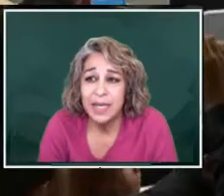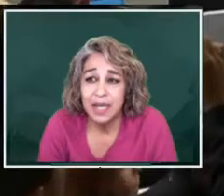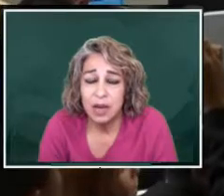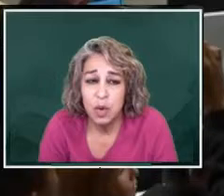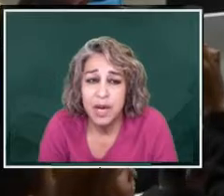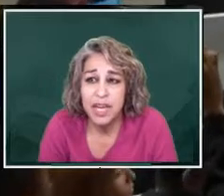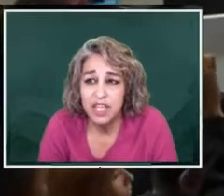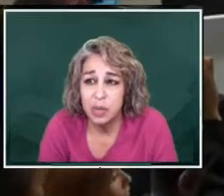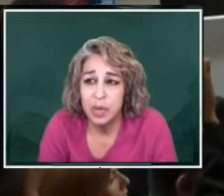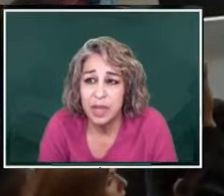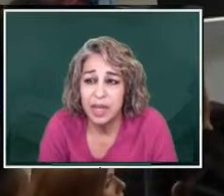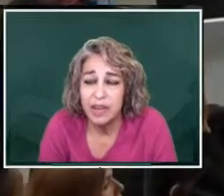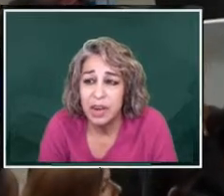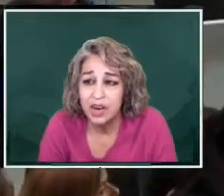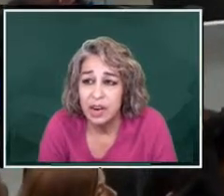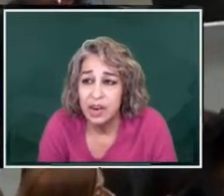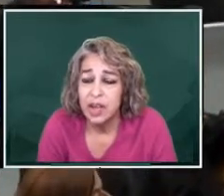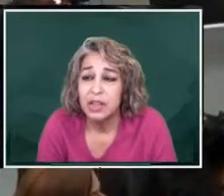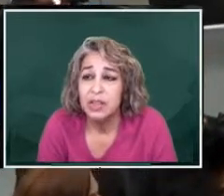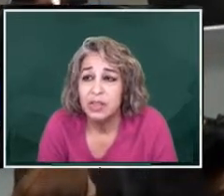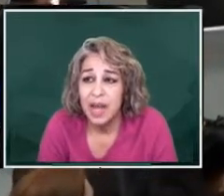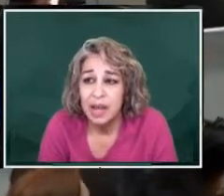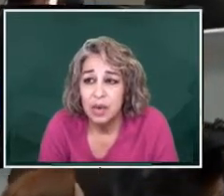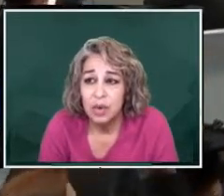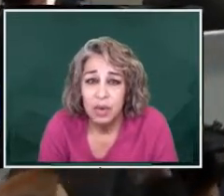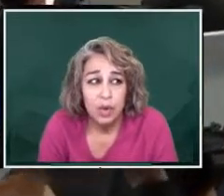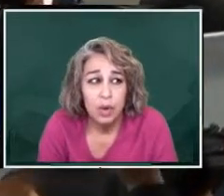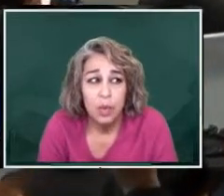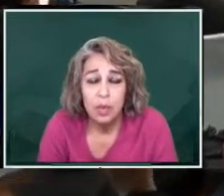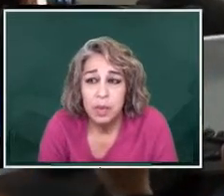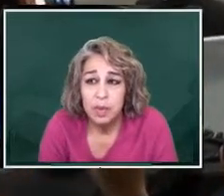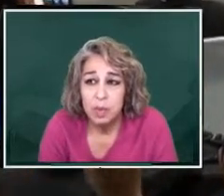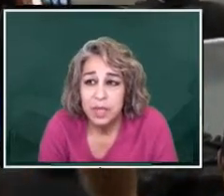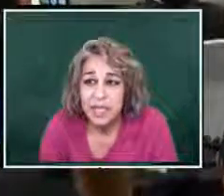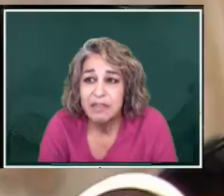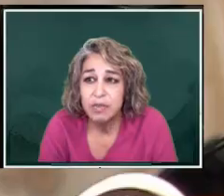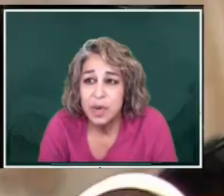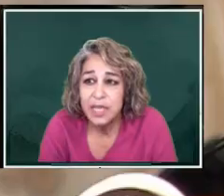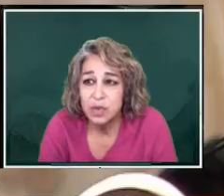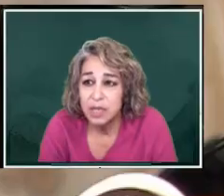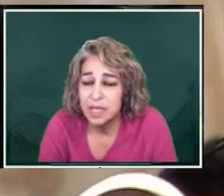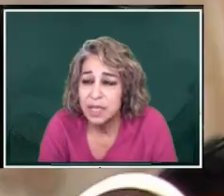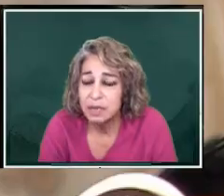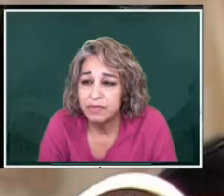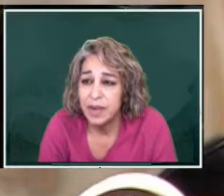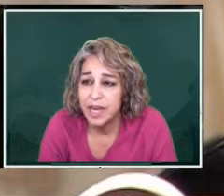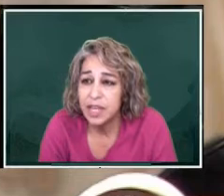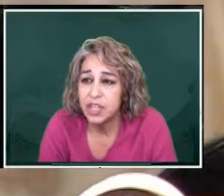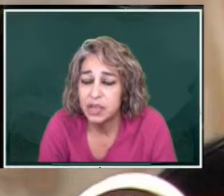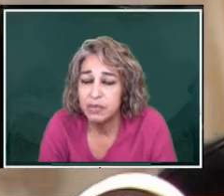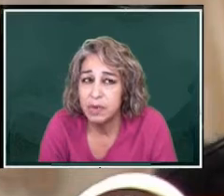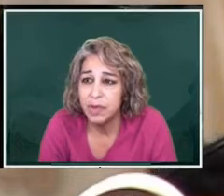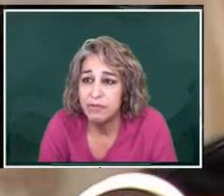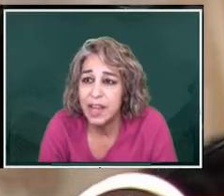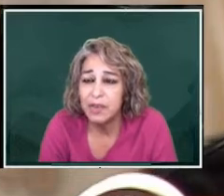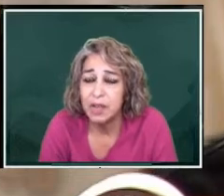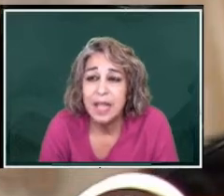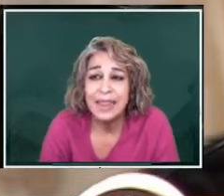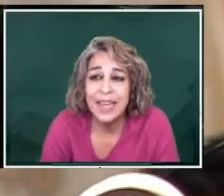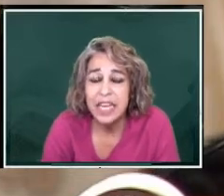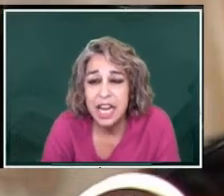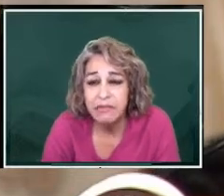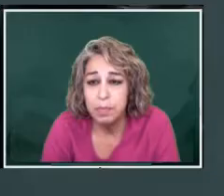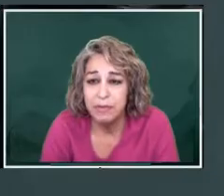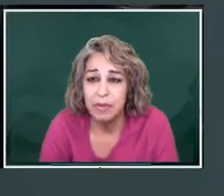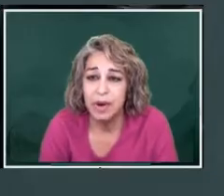repeat in coordination with the governor, Durango will receive resources financial from the federal